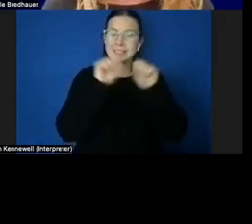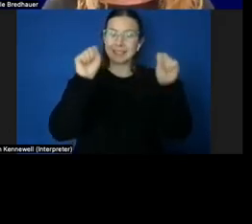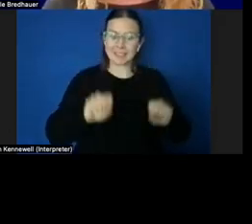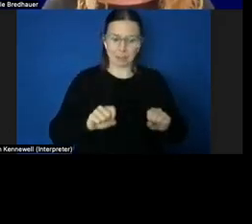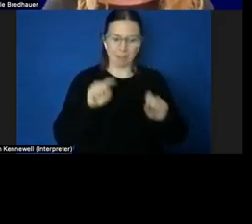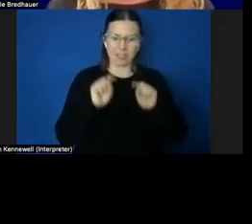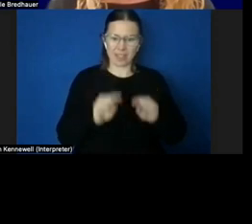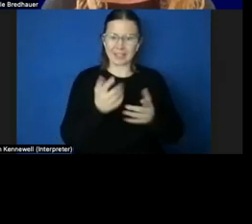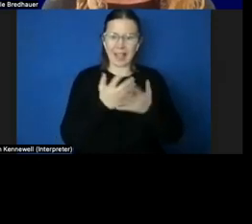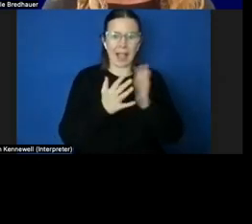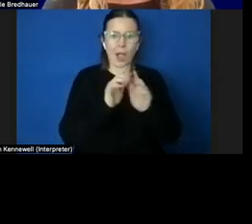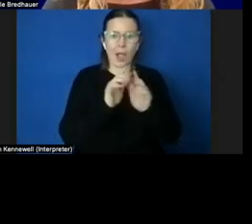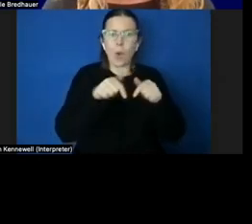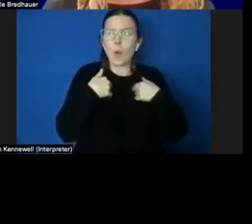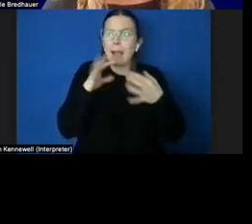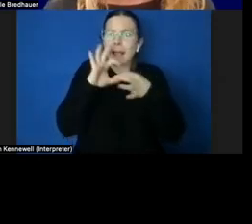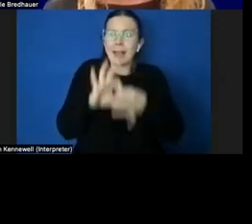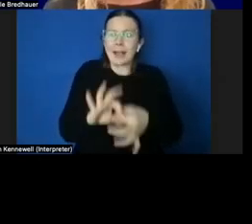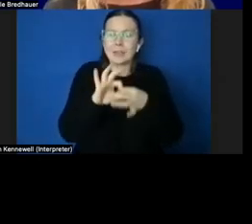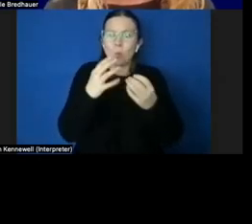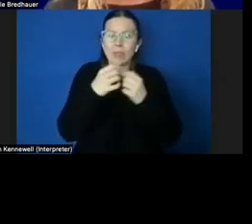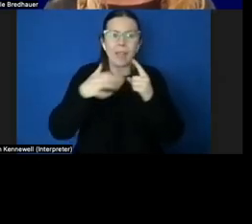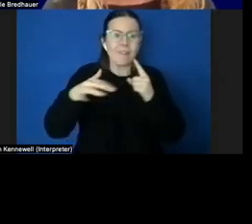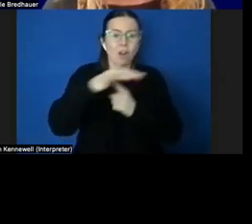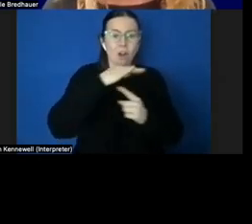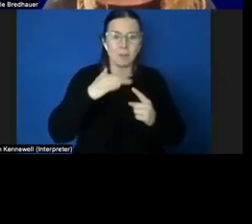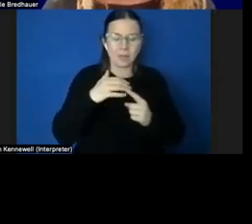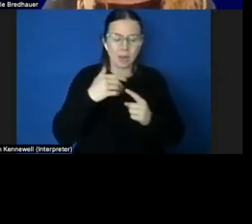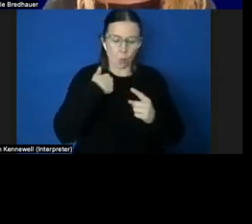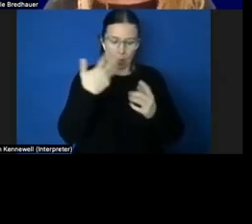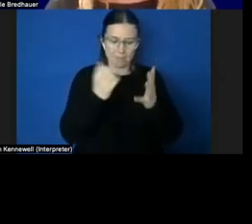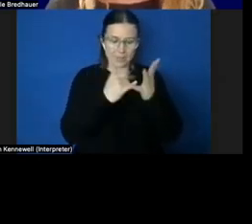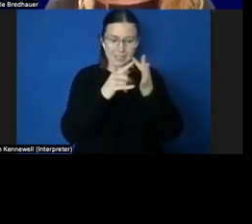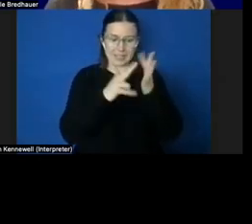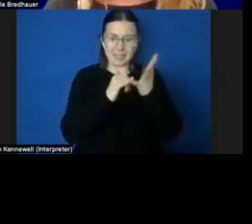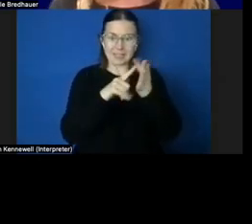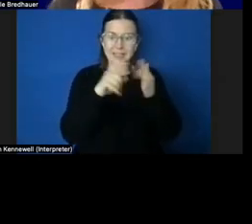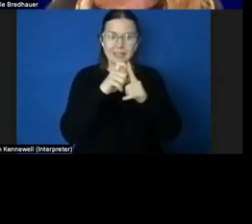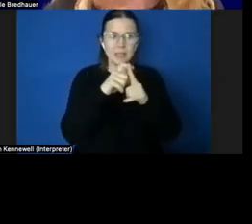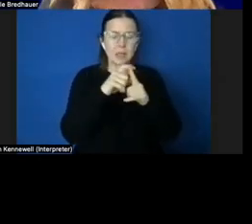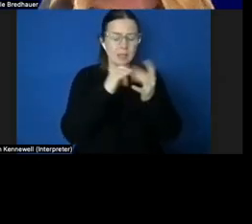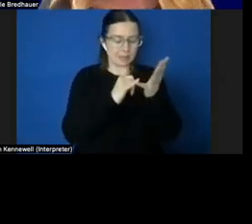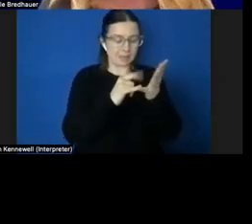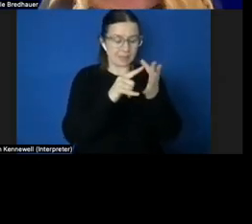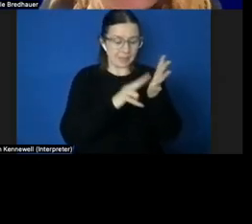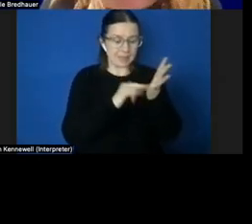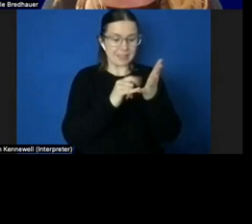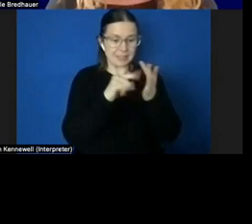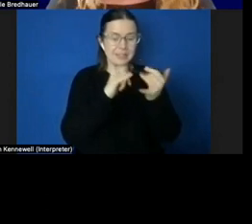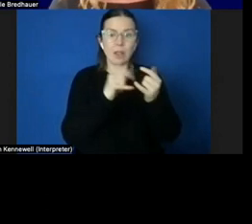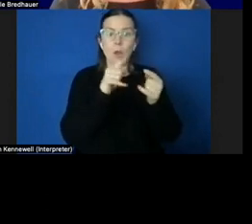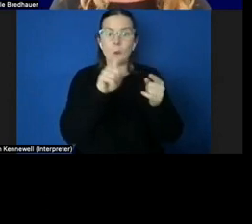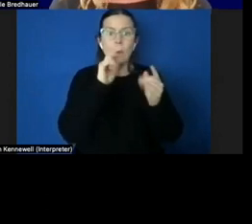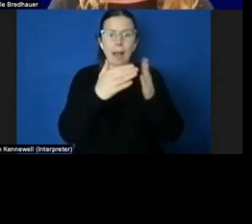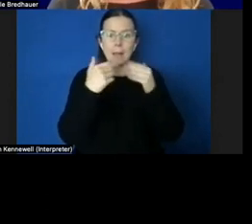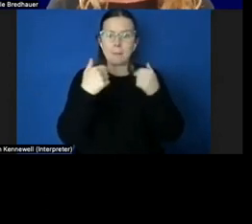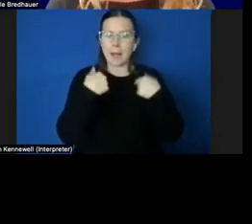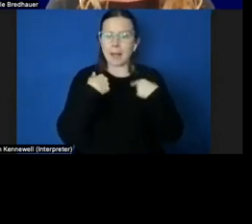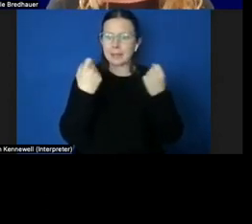our environment. Our senses help build our understanding of what is happening in any given moment.